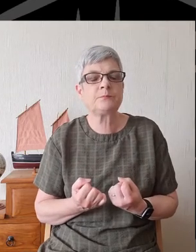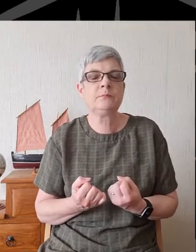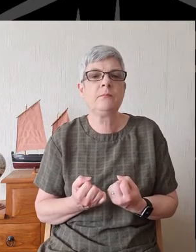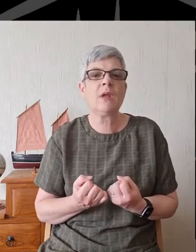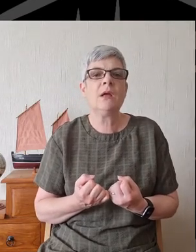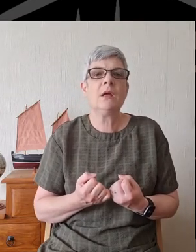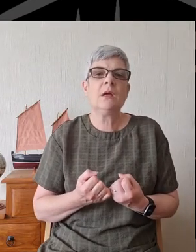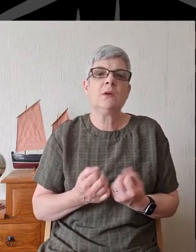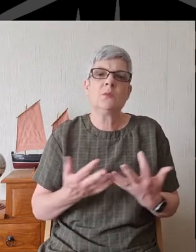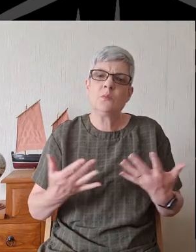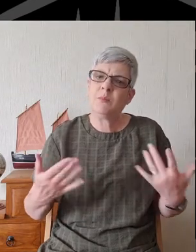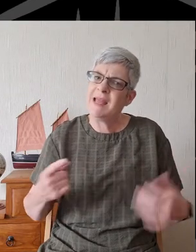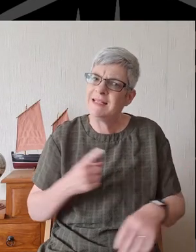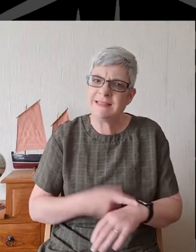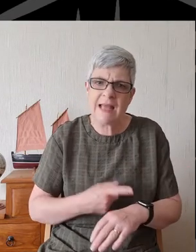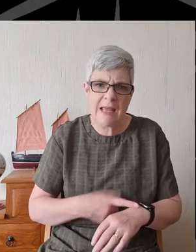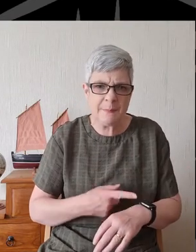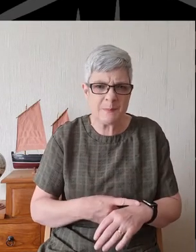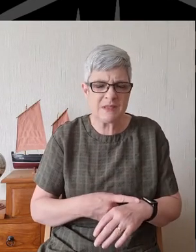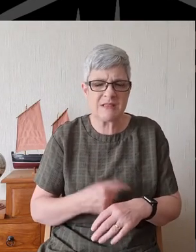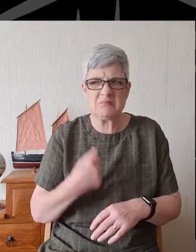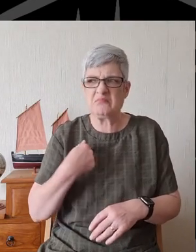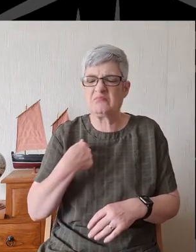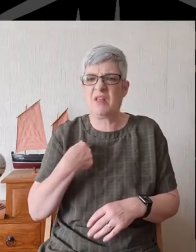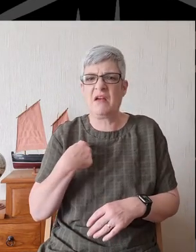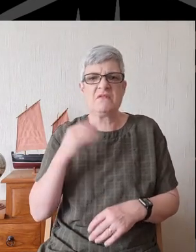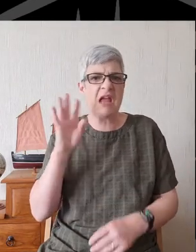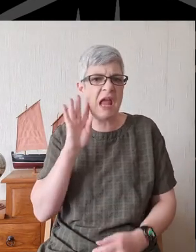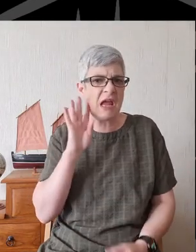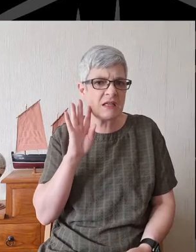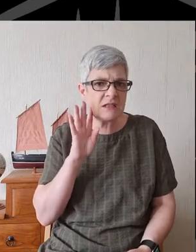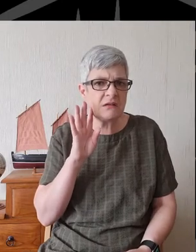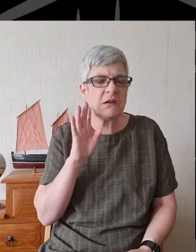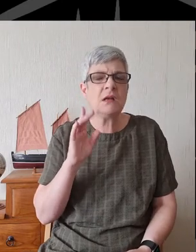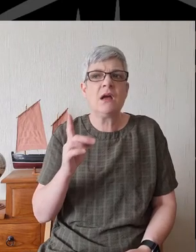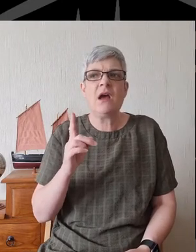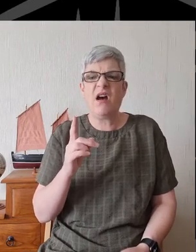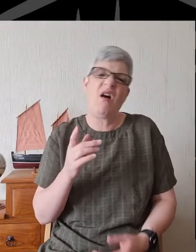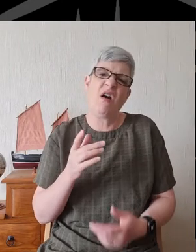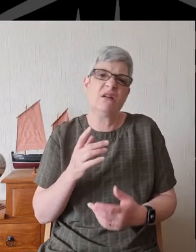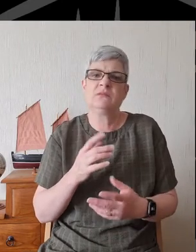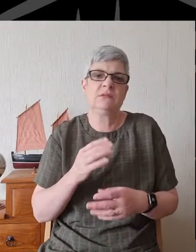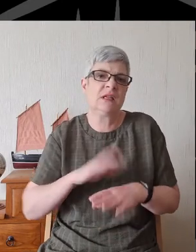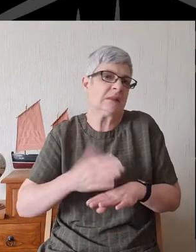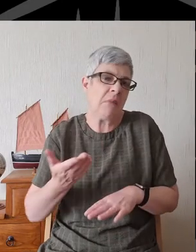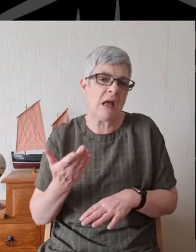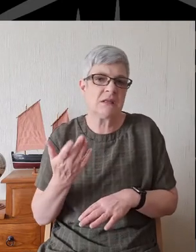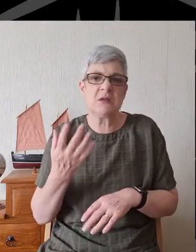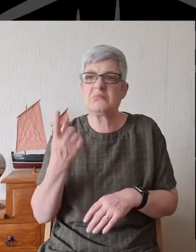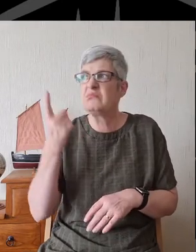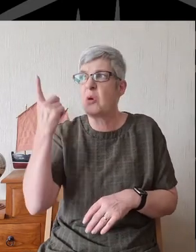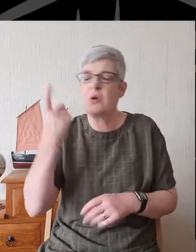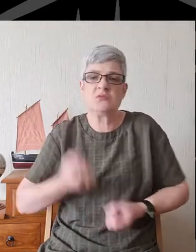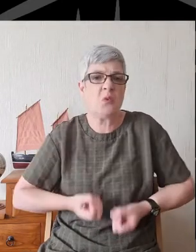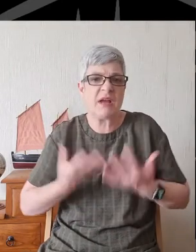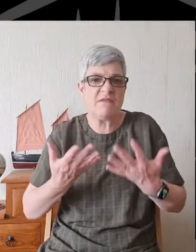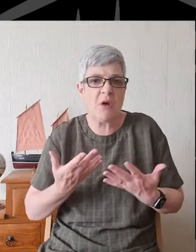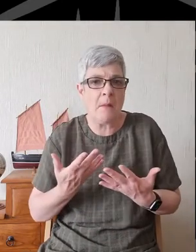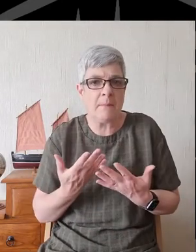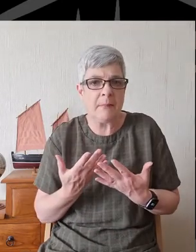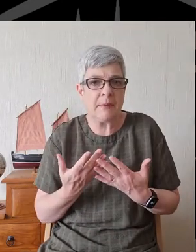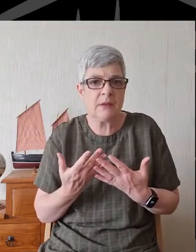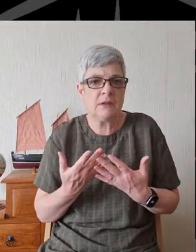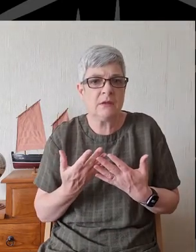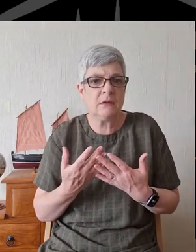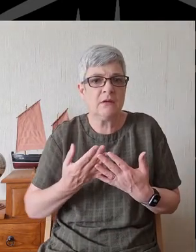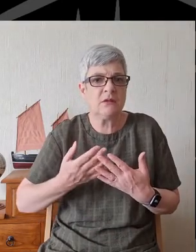Too often, too shallowly, I've heard it said, oh well, despite what's going on, God I don't think is going to give up on the Church of